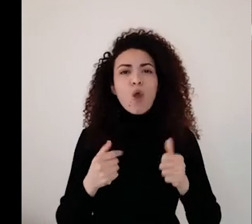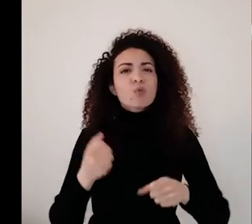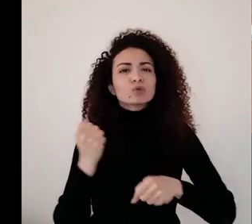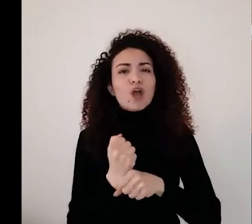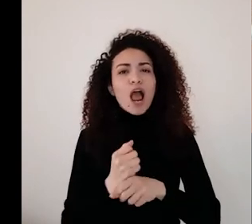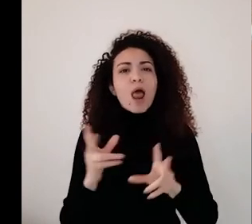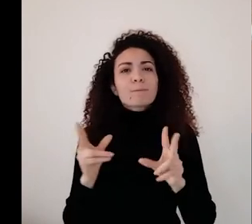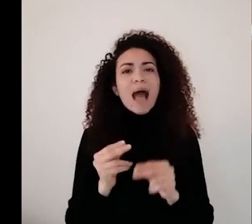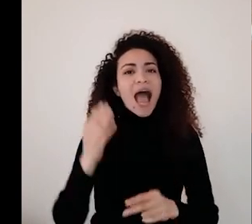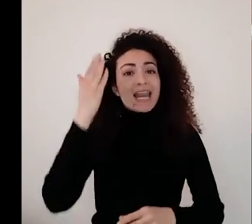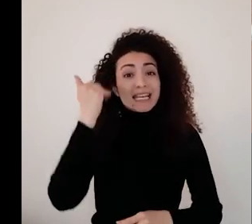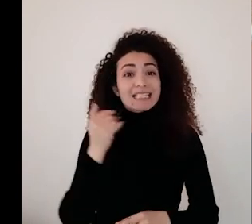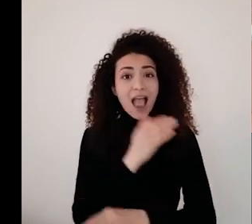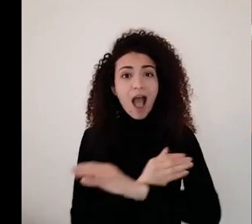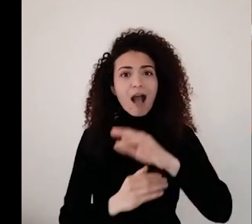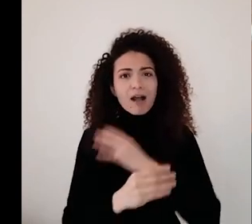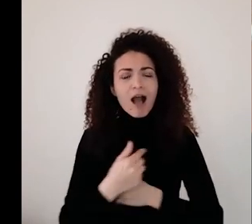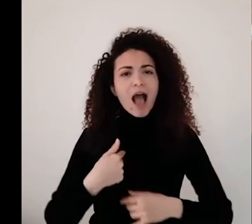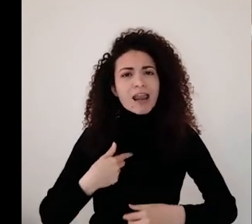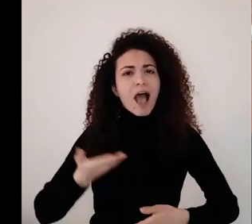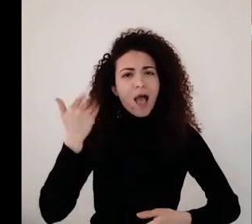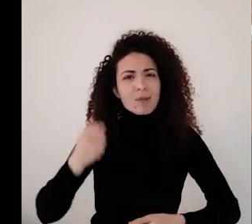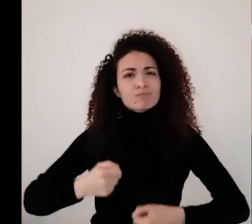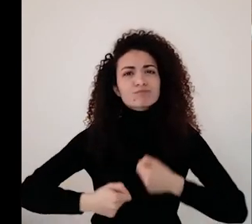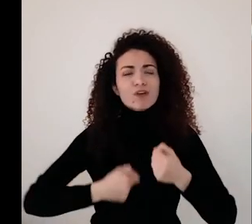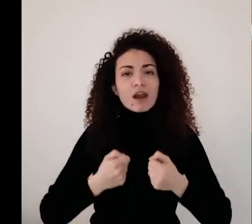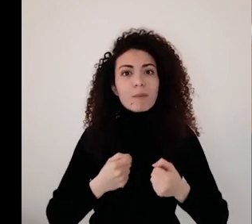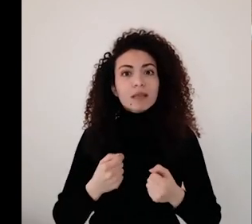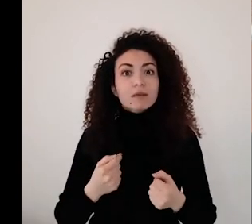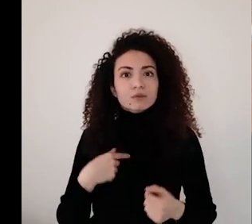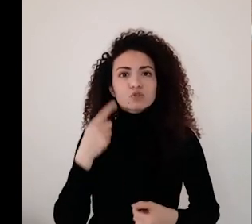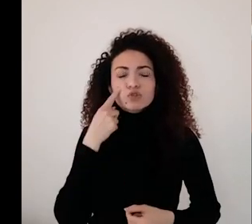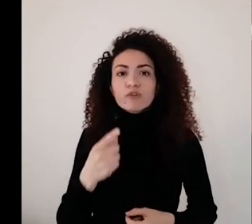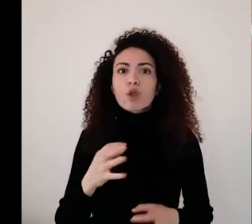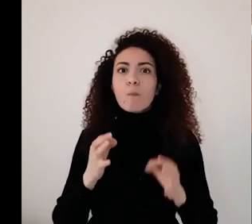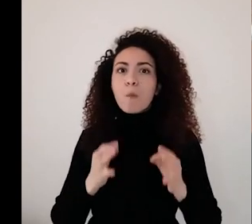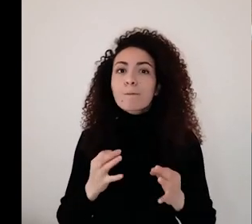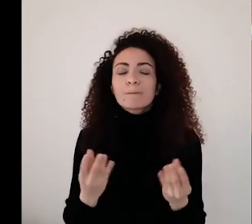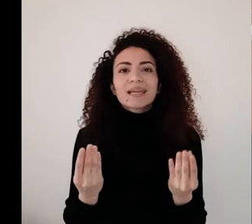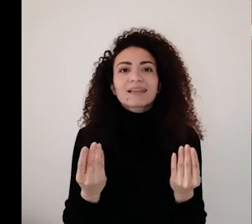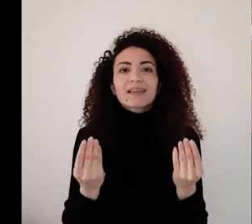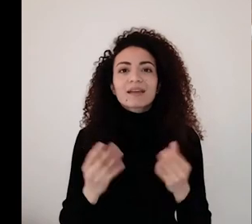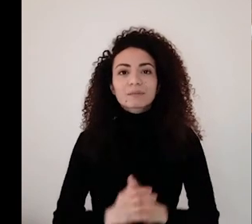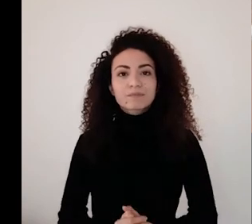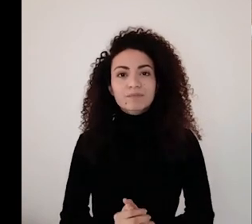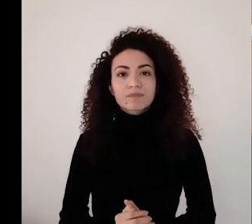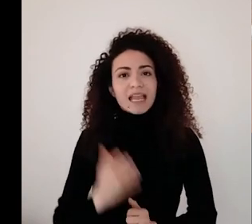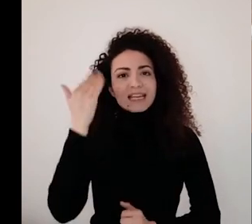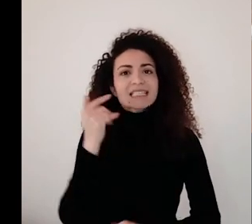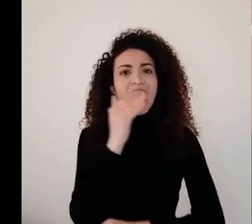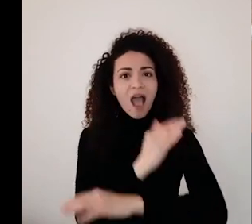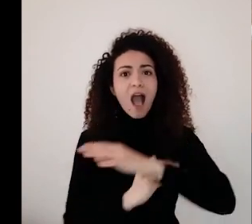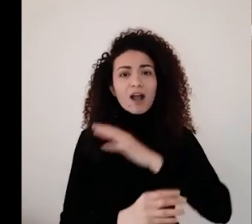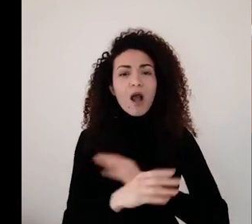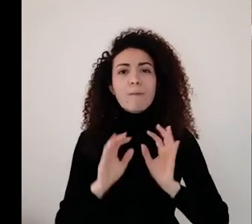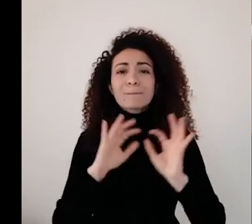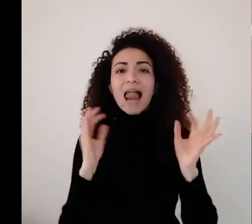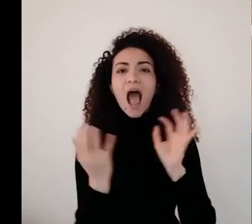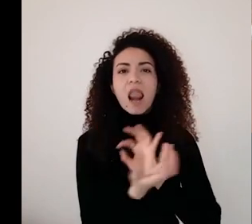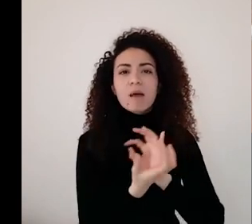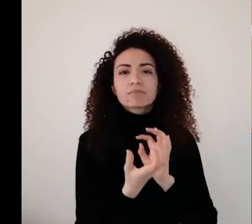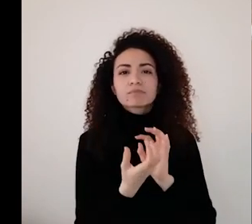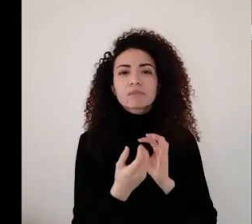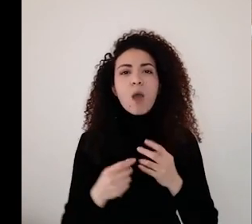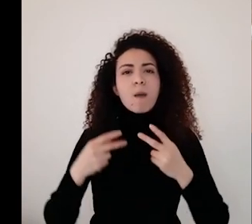working with disabled women from throughout the world has been so important to me. Disabled women around the world are